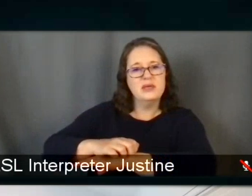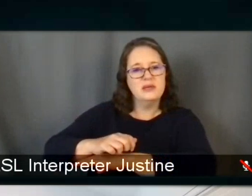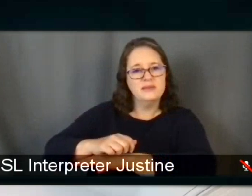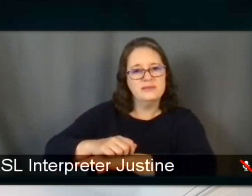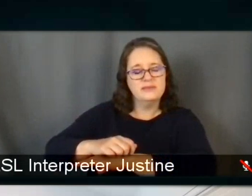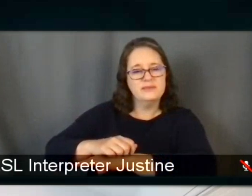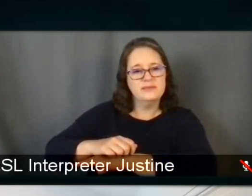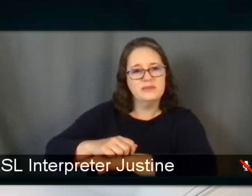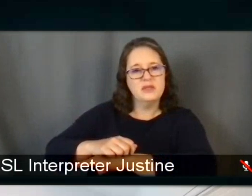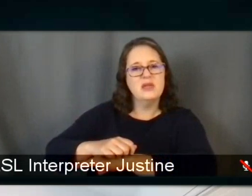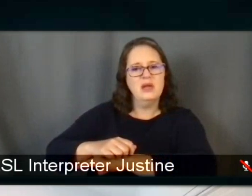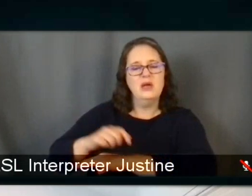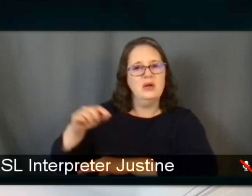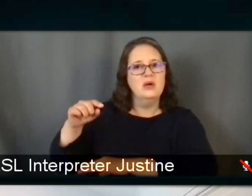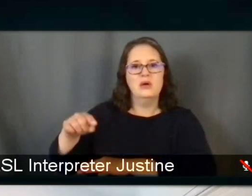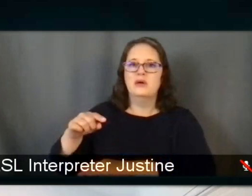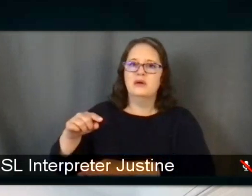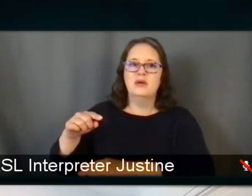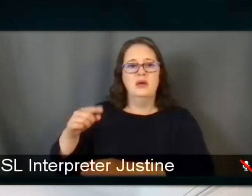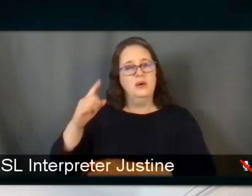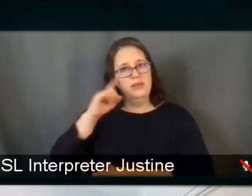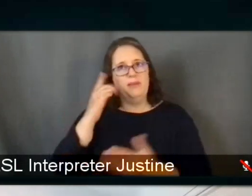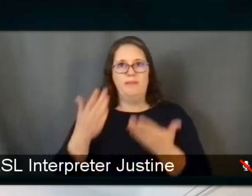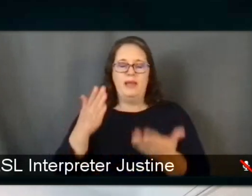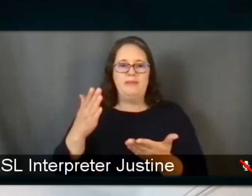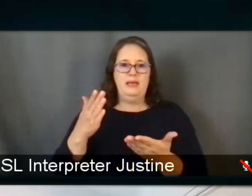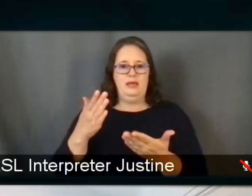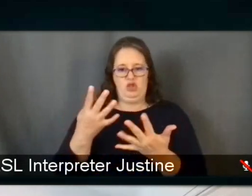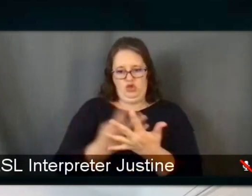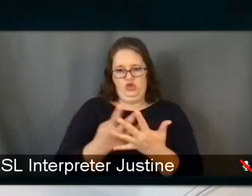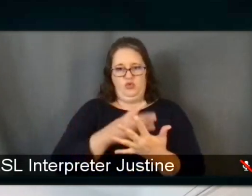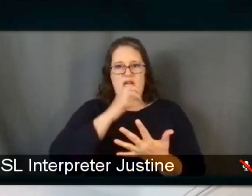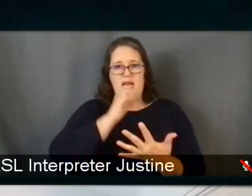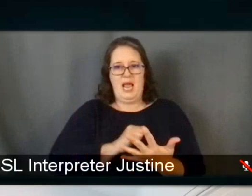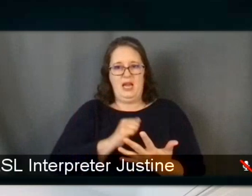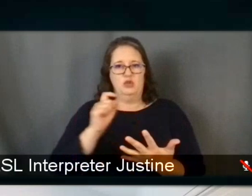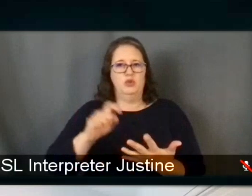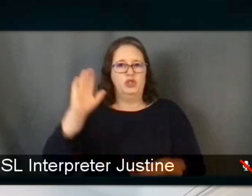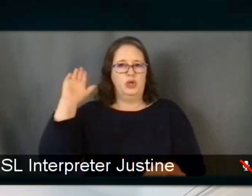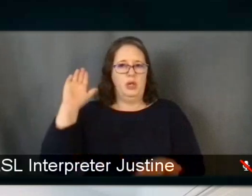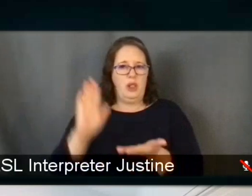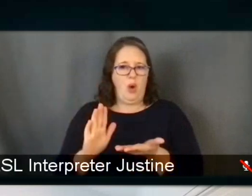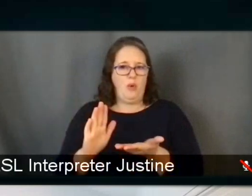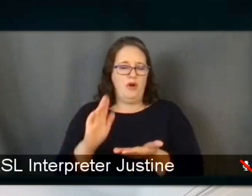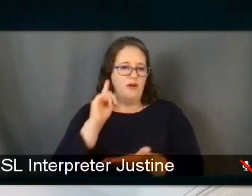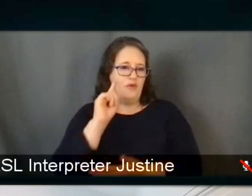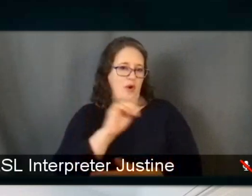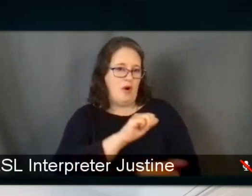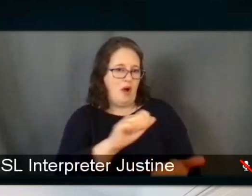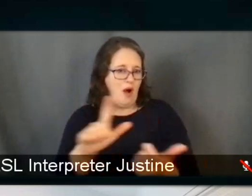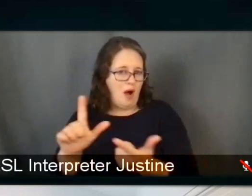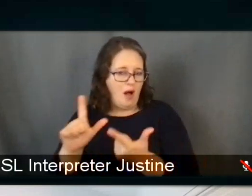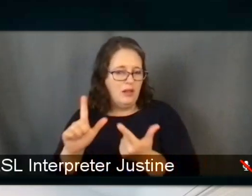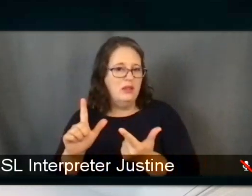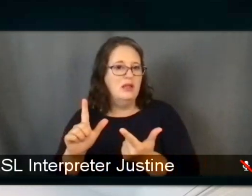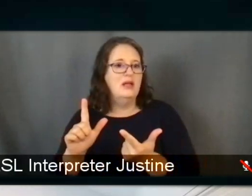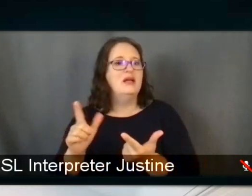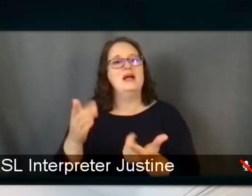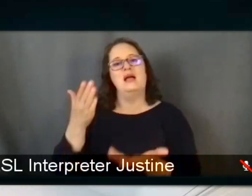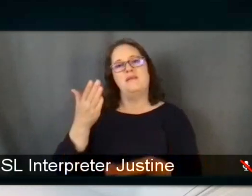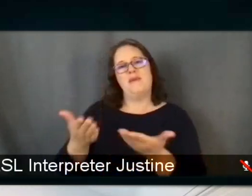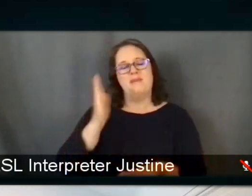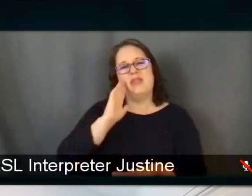the screening age for everyone. But there's also the possibility that that can increase health disparities because there's then